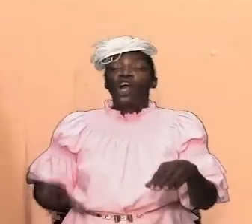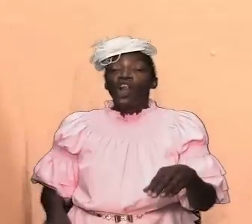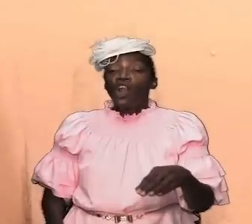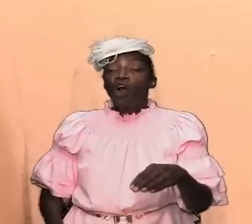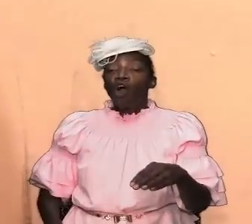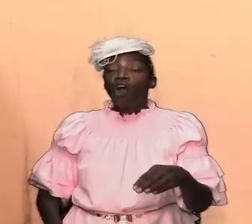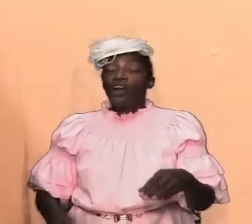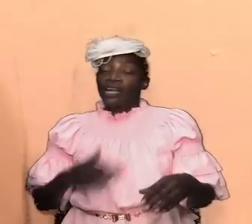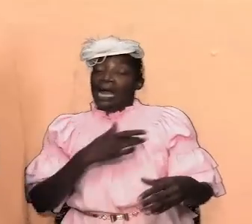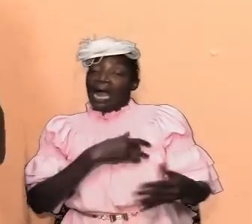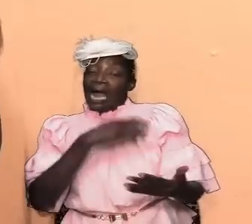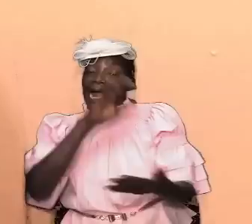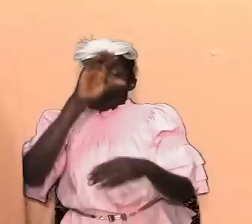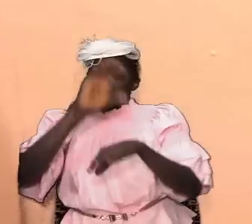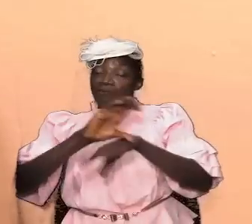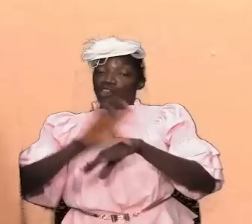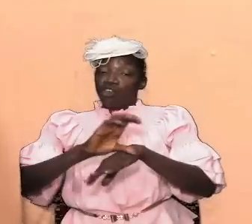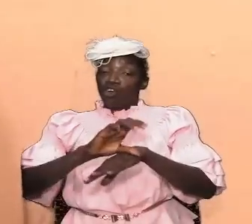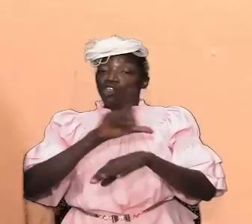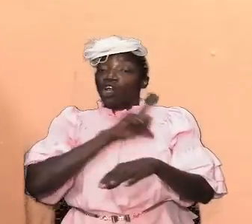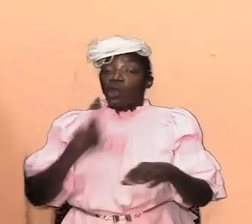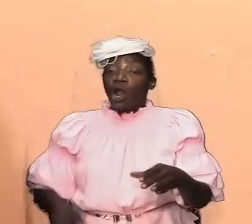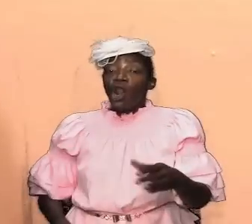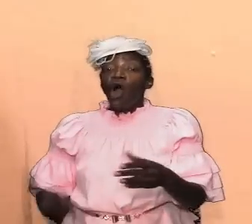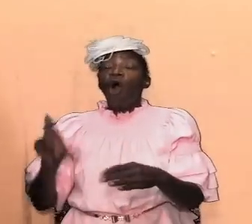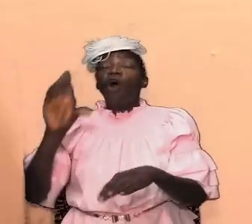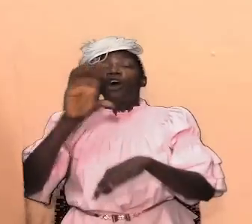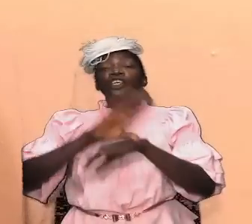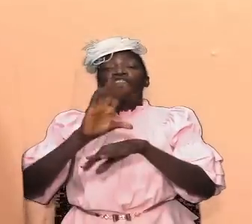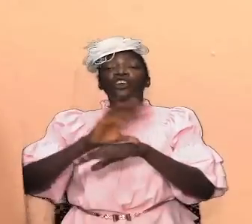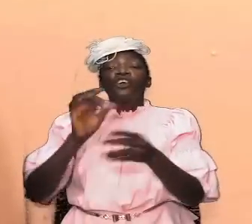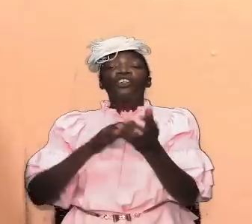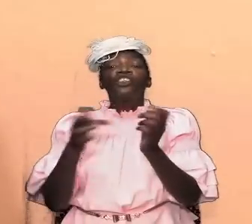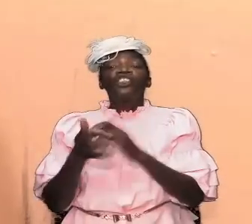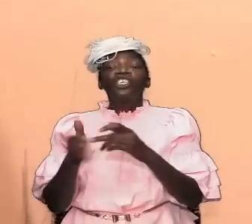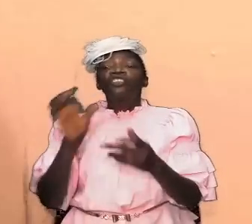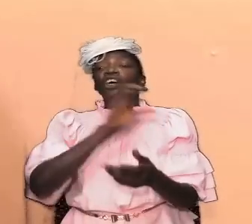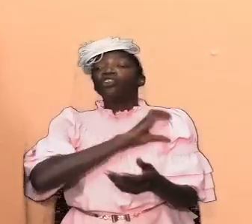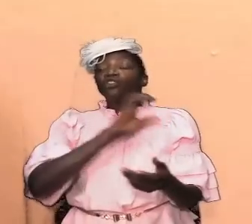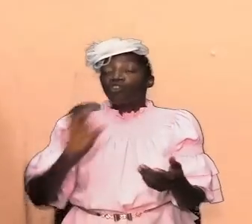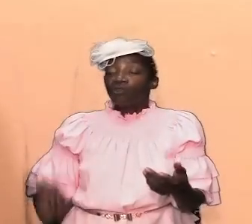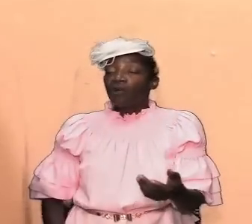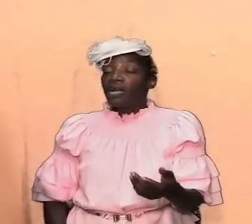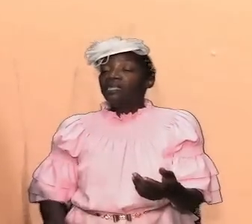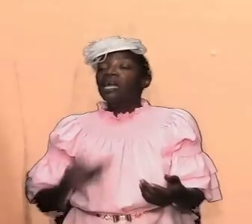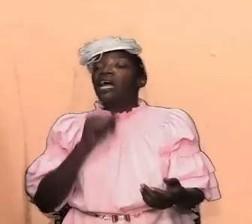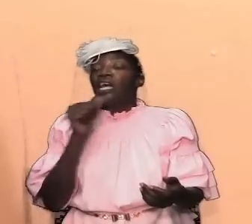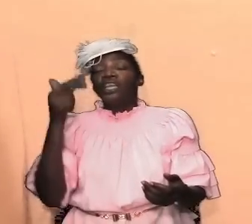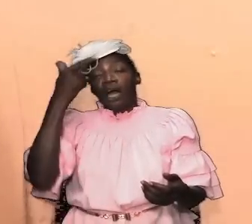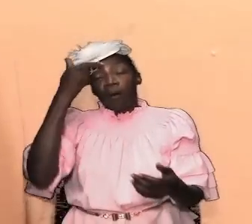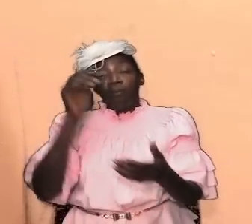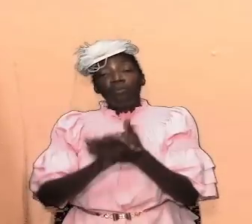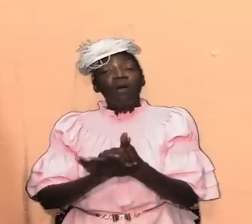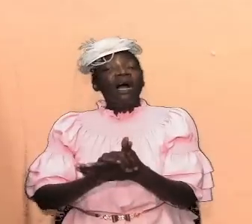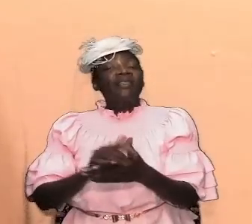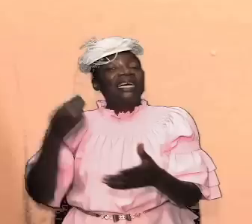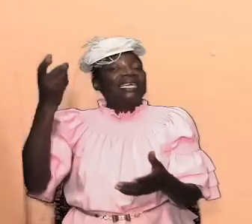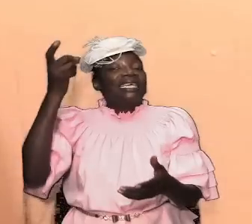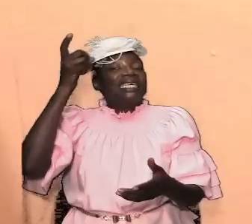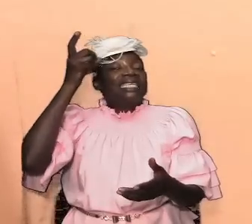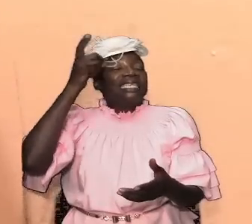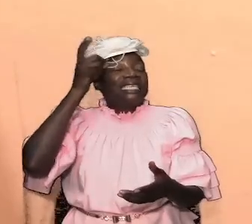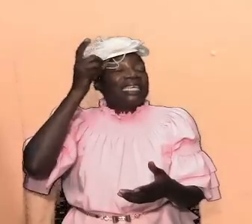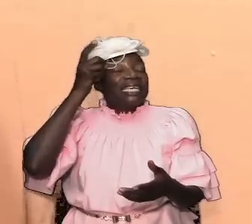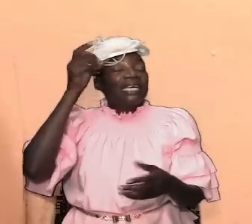the heart of the church because it is his church it is the church of jesus christ it is not brother daily church it is not